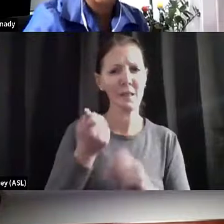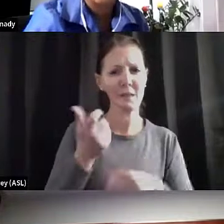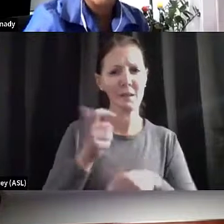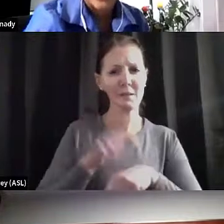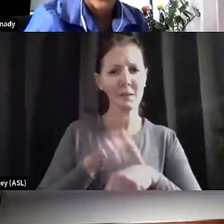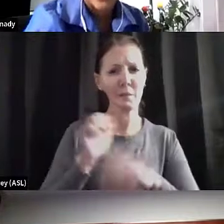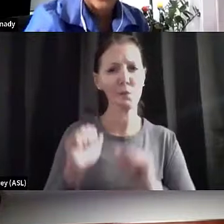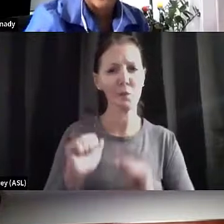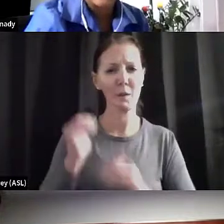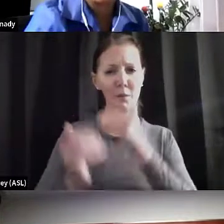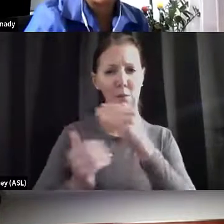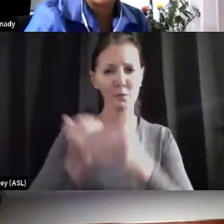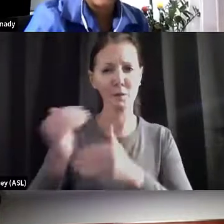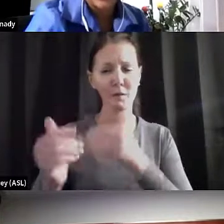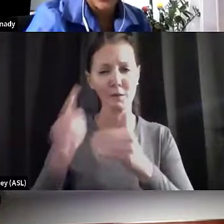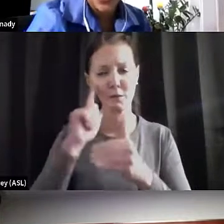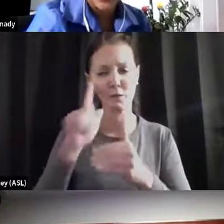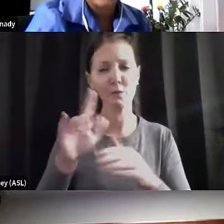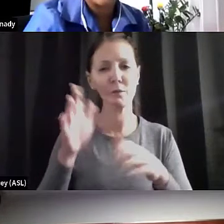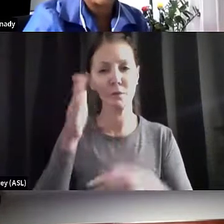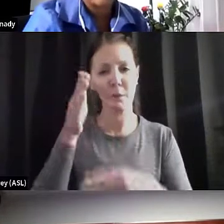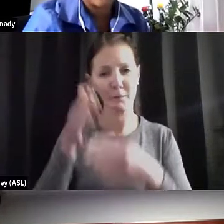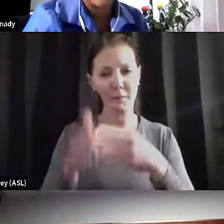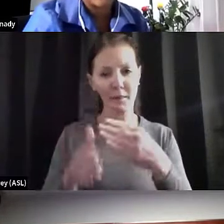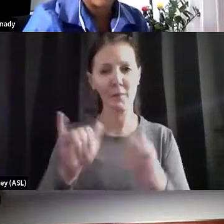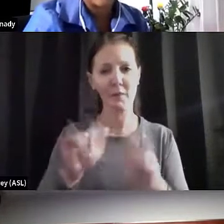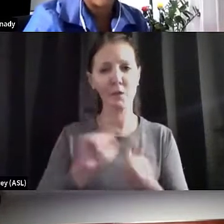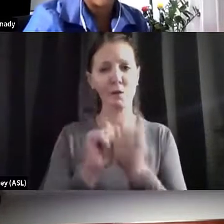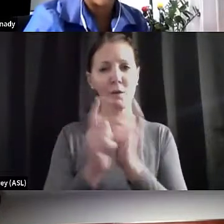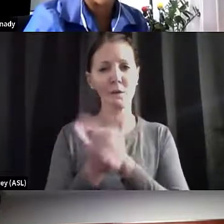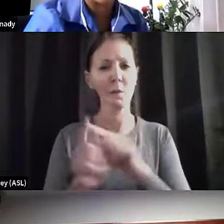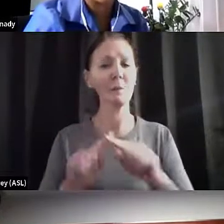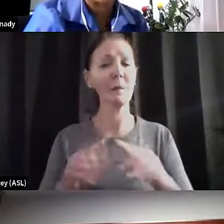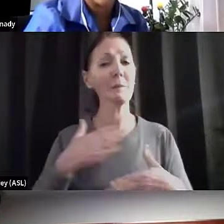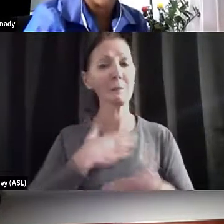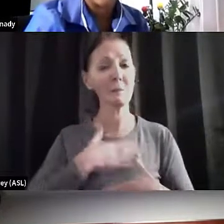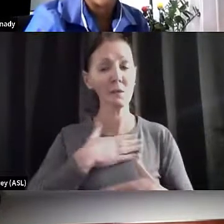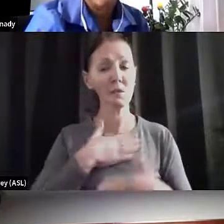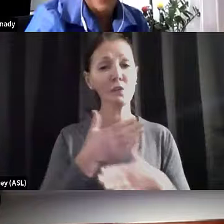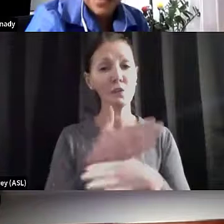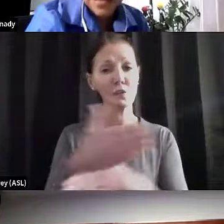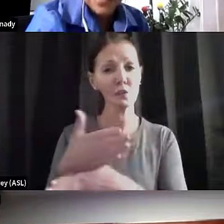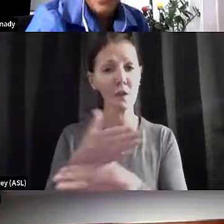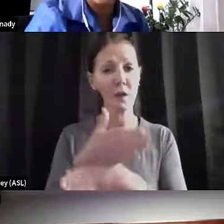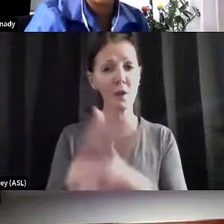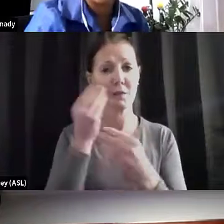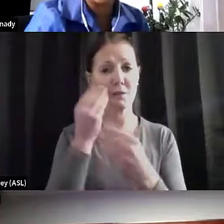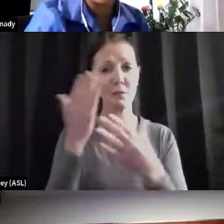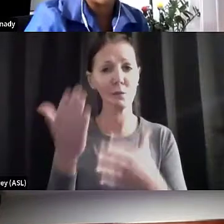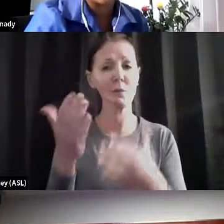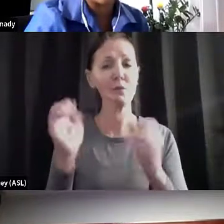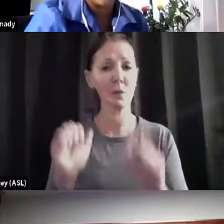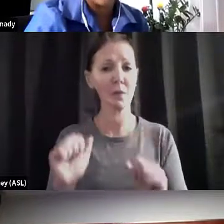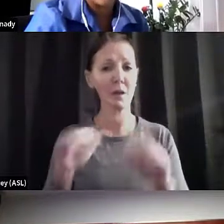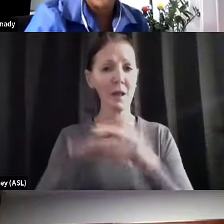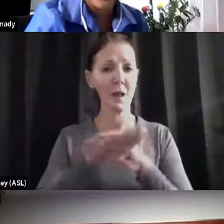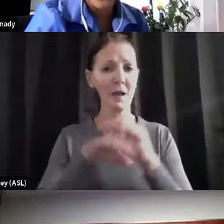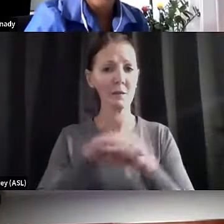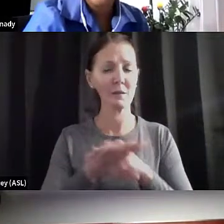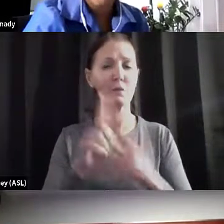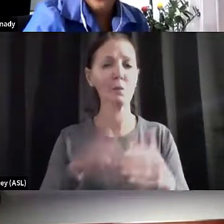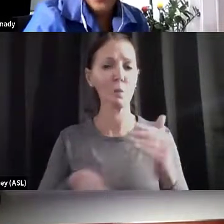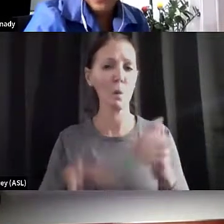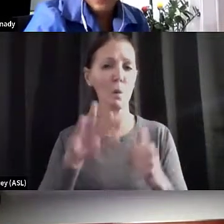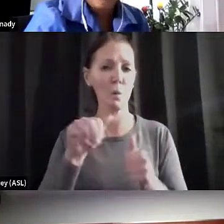the process to translate, but make sure that you share this information with other ones so that they can actually have access to what it was provided